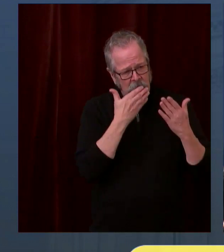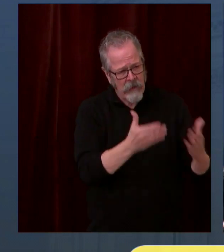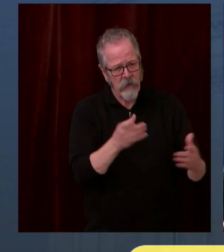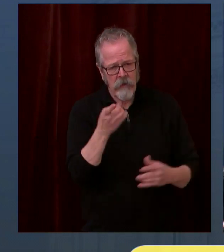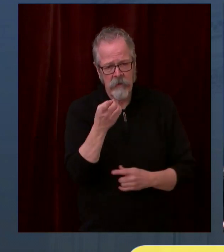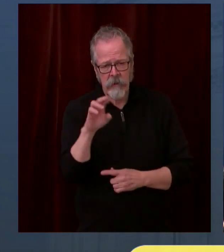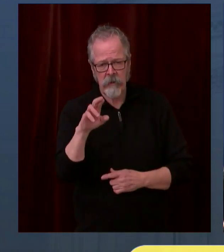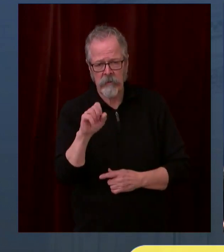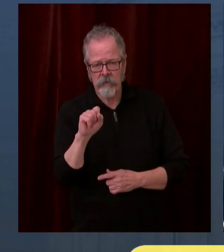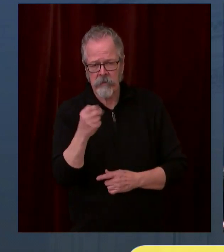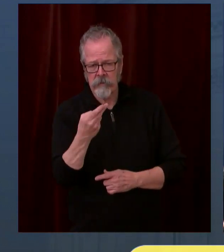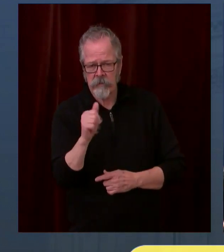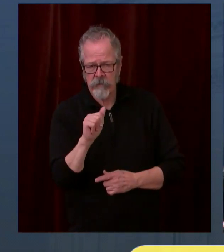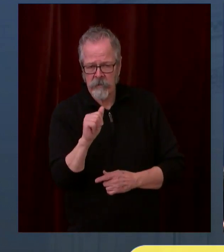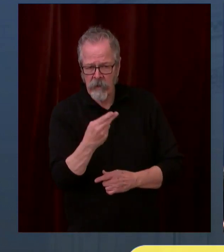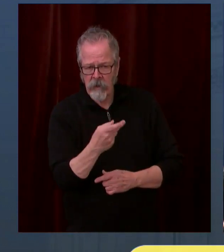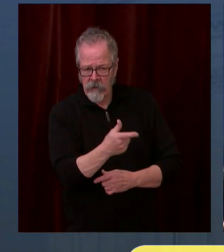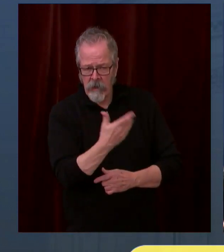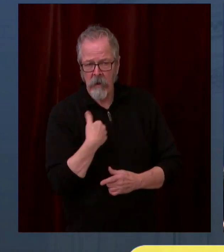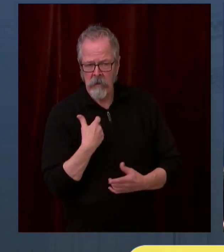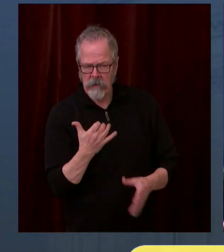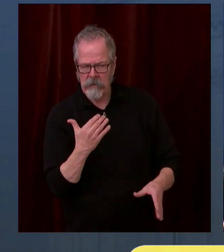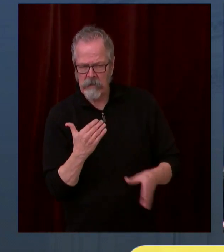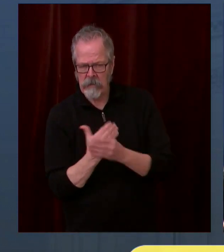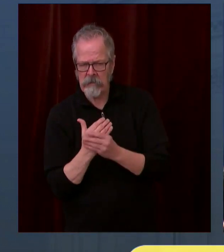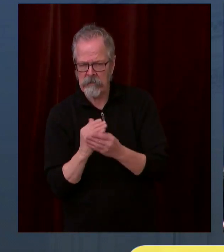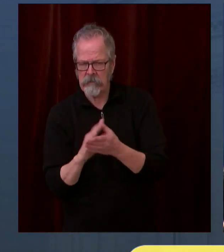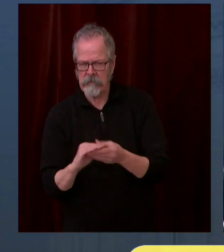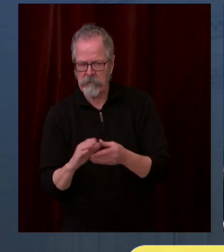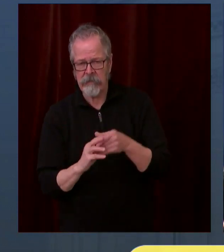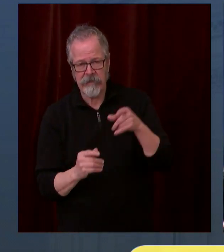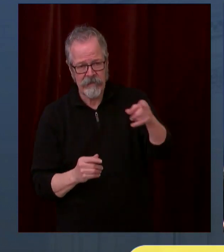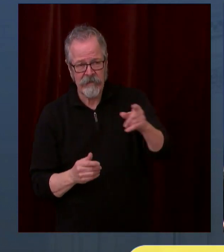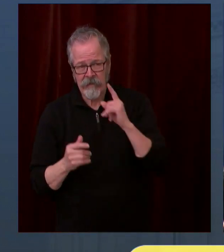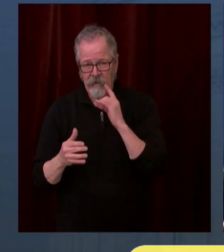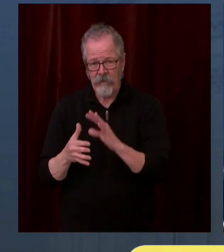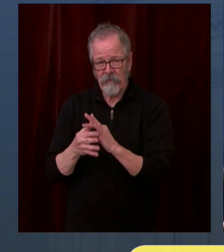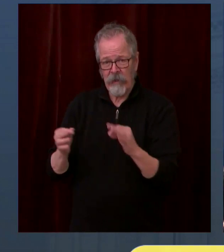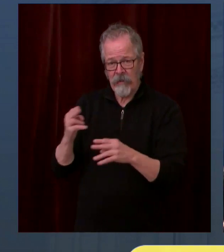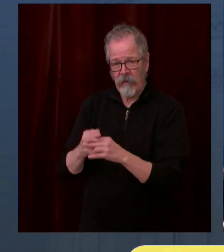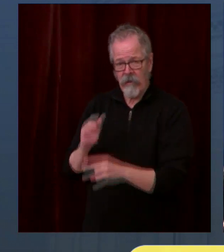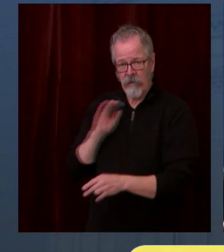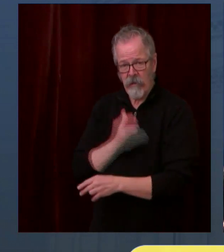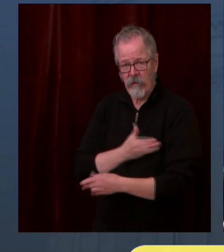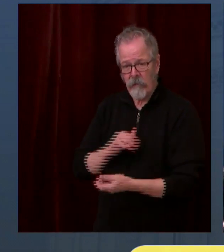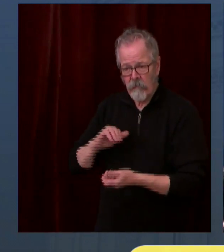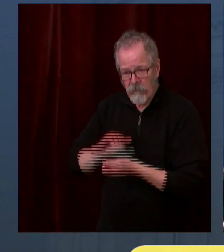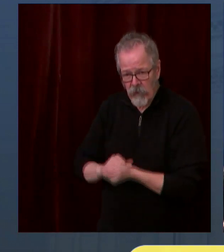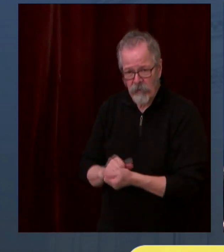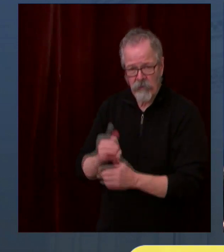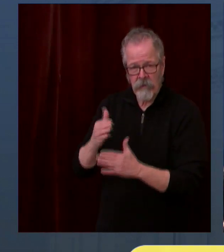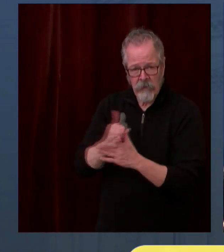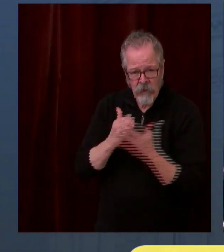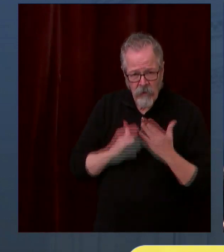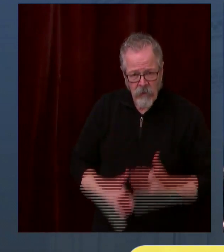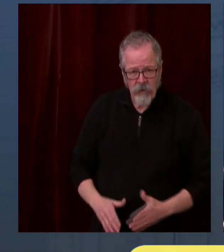Obviously, to make this happen, we need thousands of partners from pharmacies to clinics to hospitals to